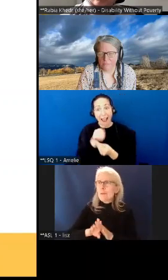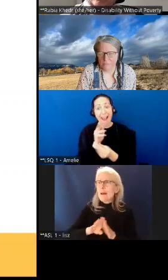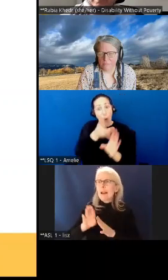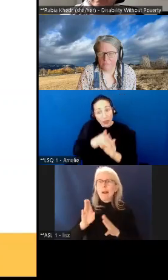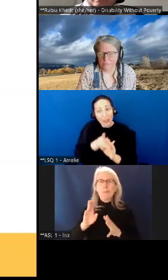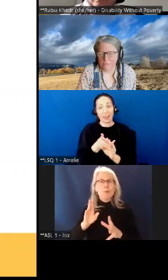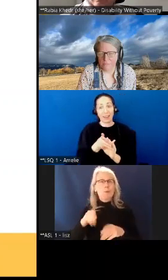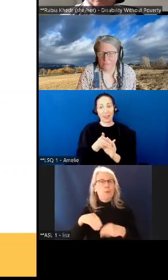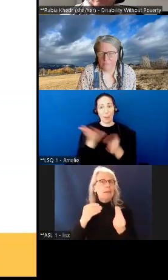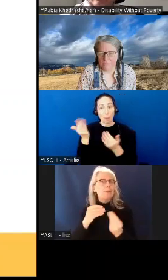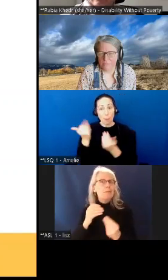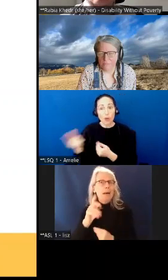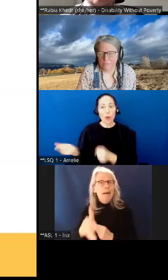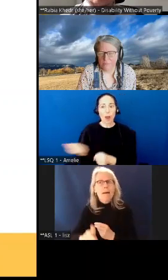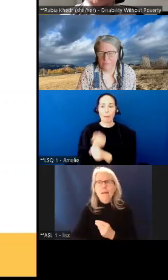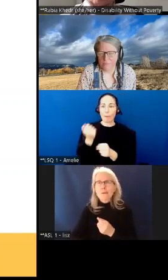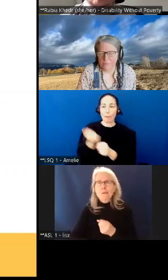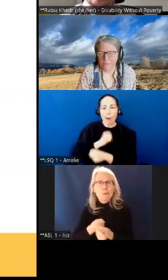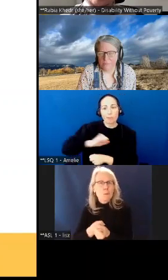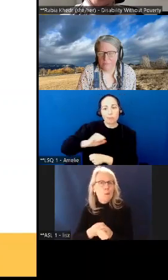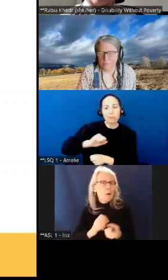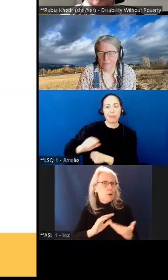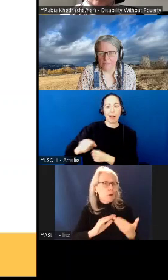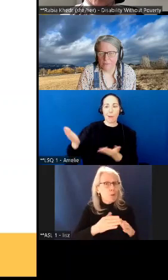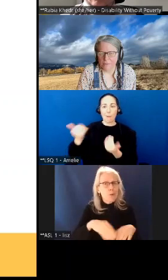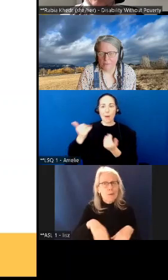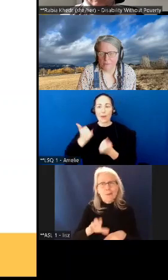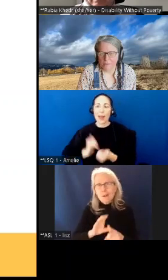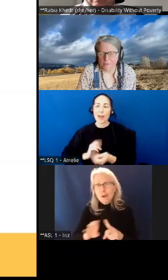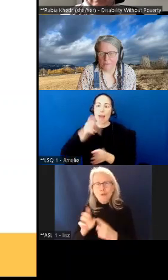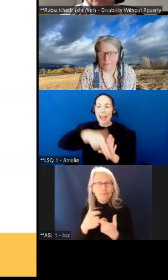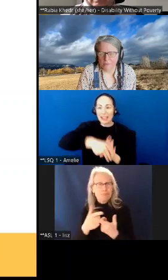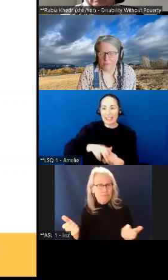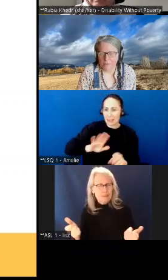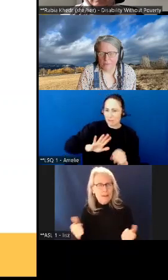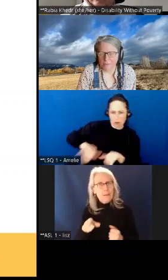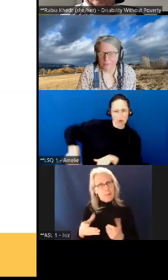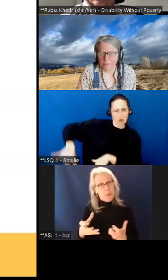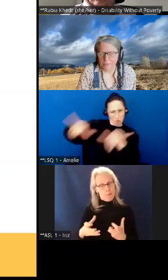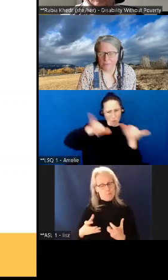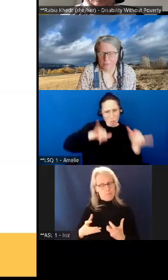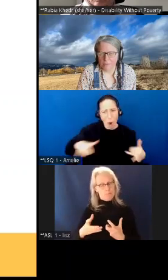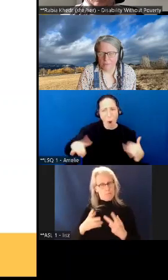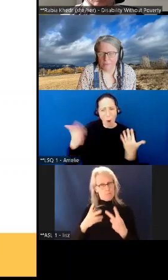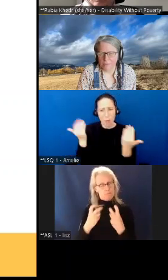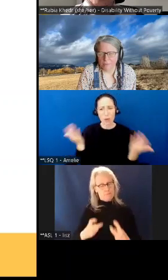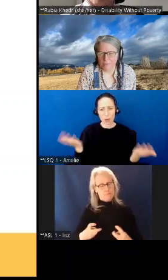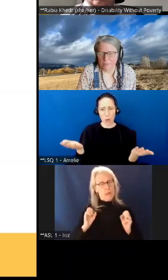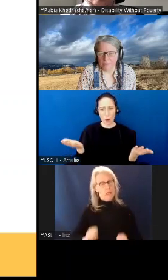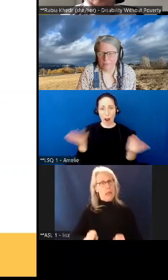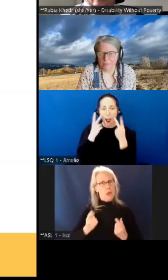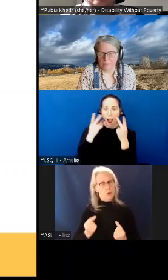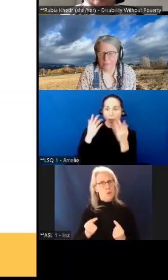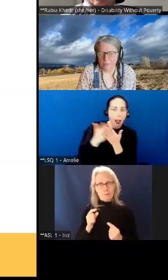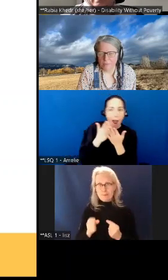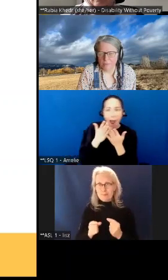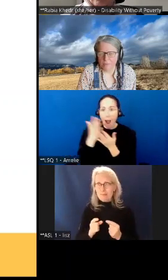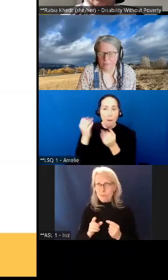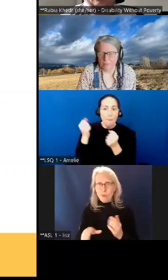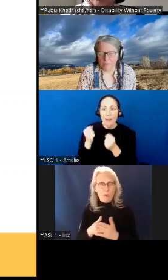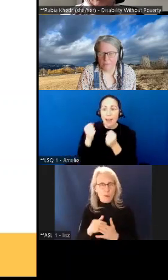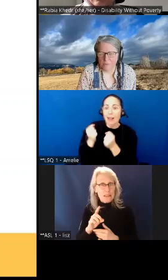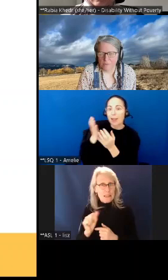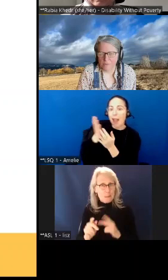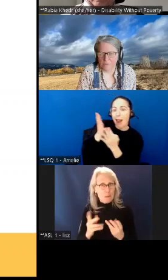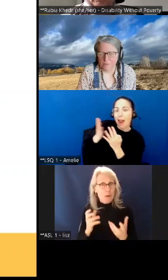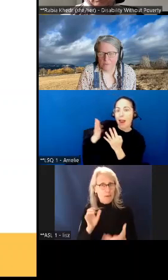participate and and look at the potential of what they can achieve and we heard that throughout